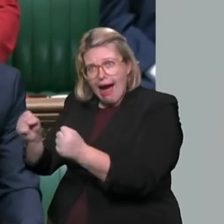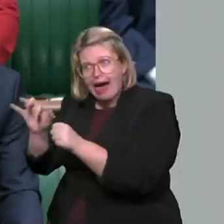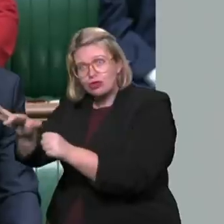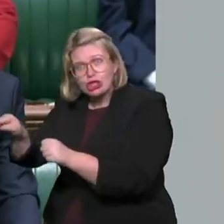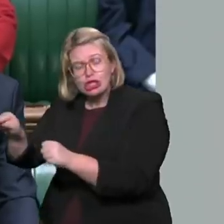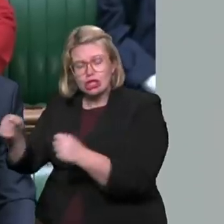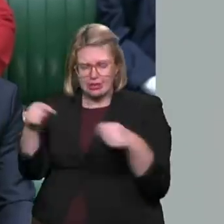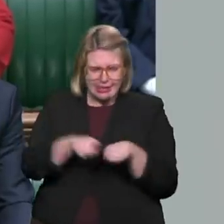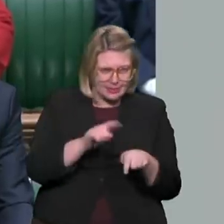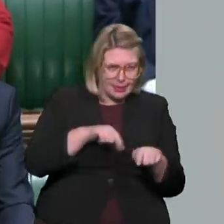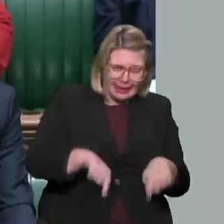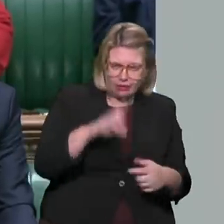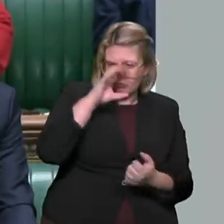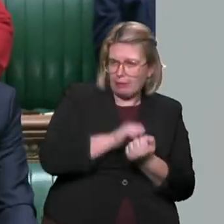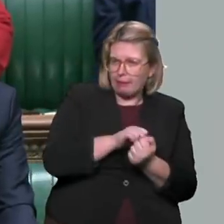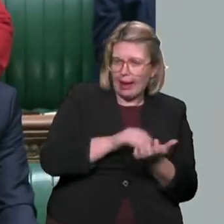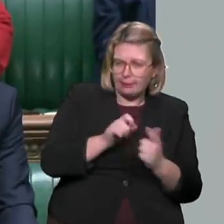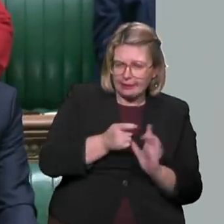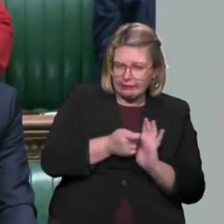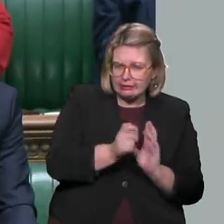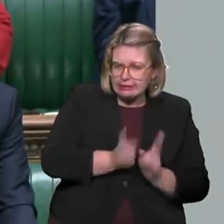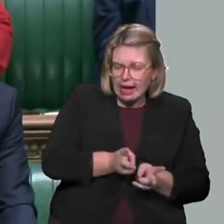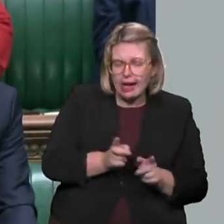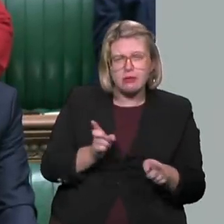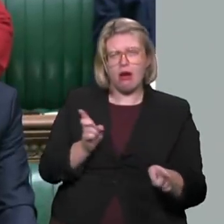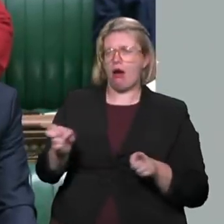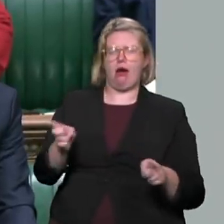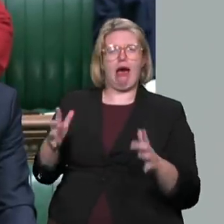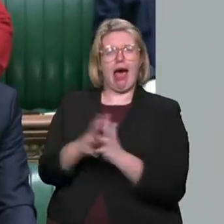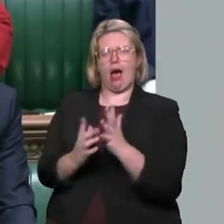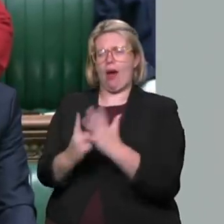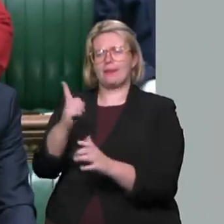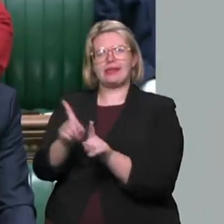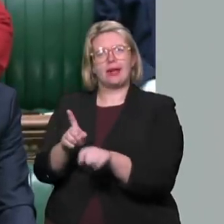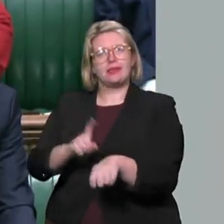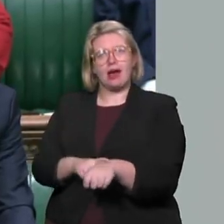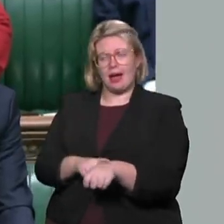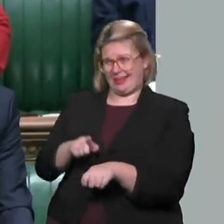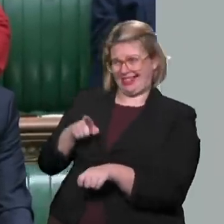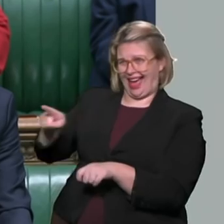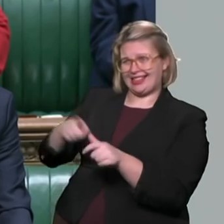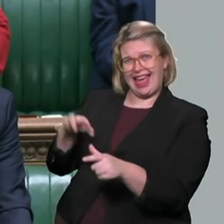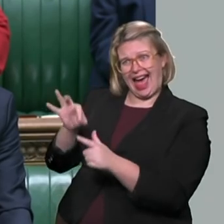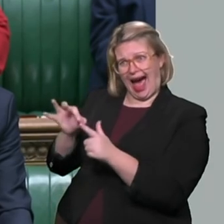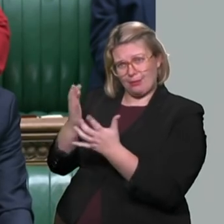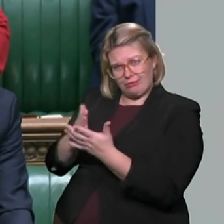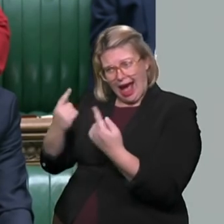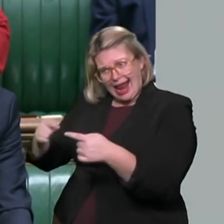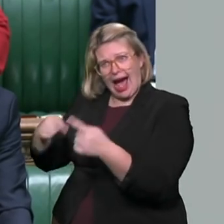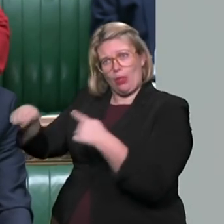said that Telegram has, in their words, facilitated and nurtured a subculture that cheerleads for terrorists.